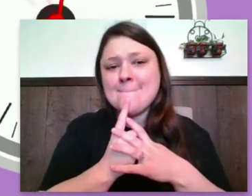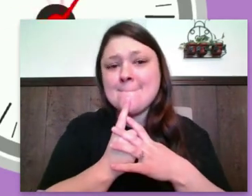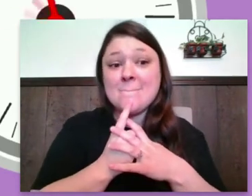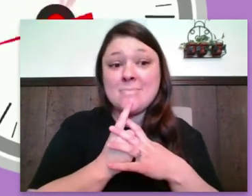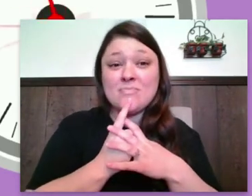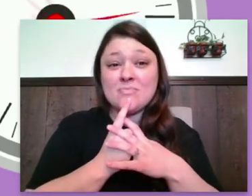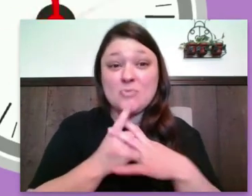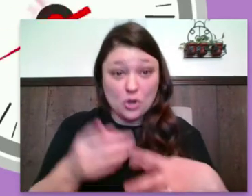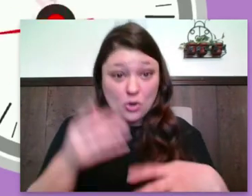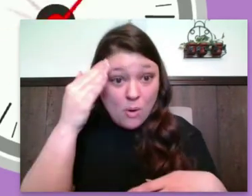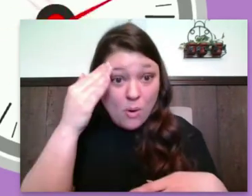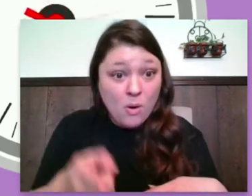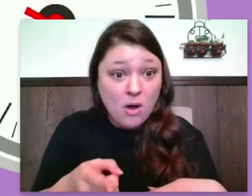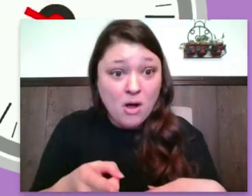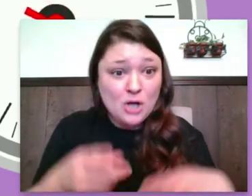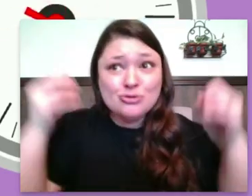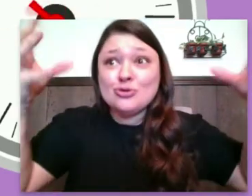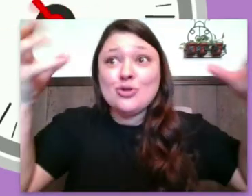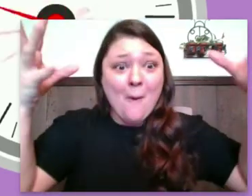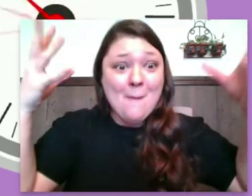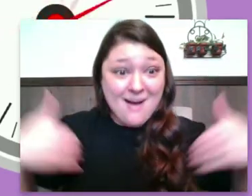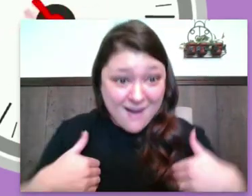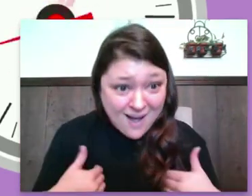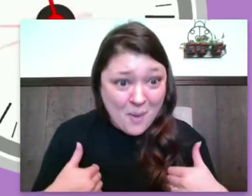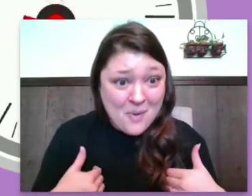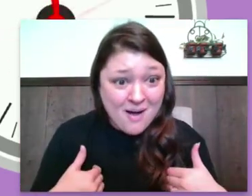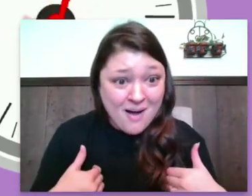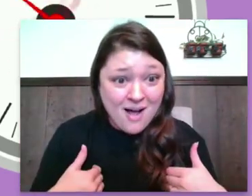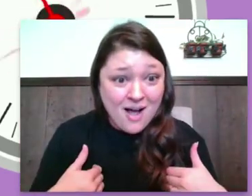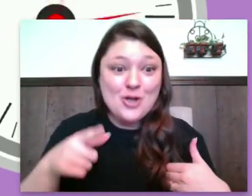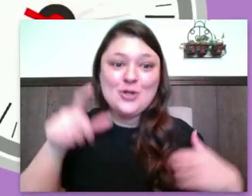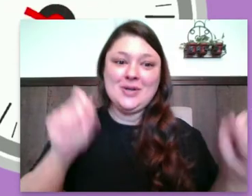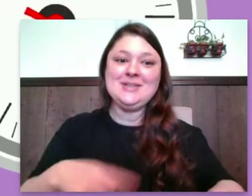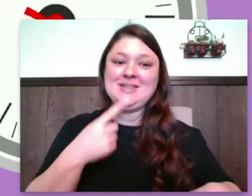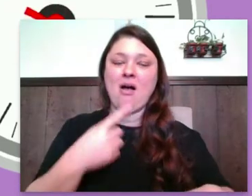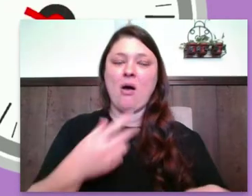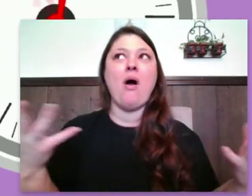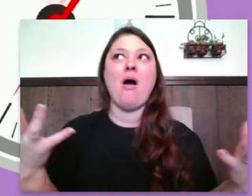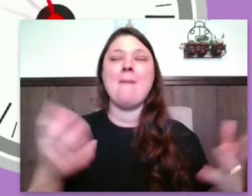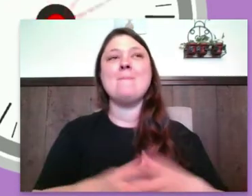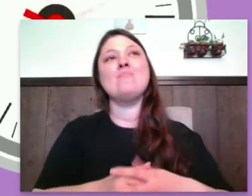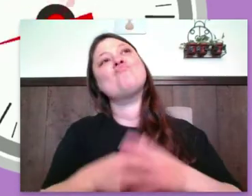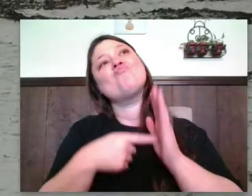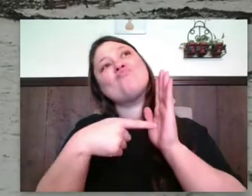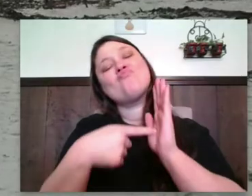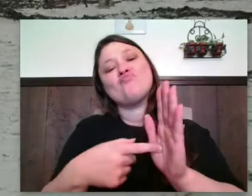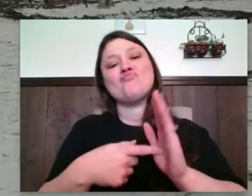There are so many animals you can name, like